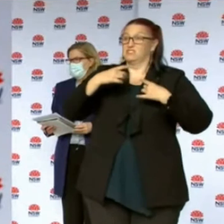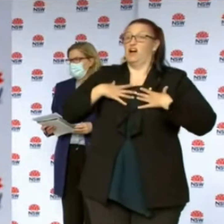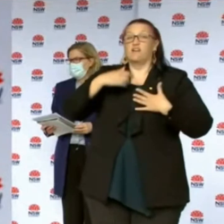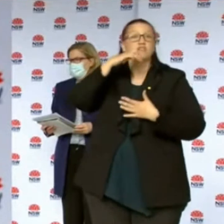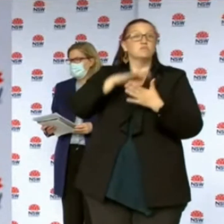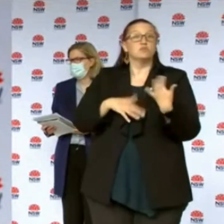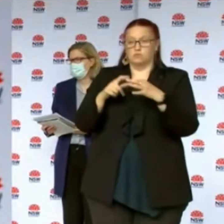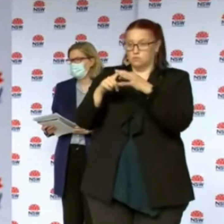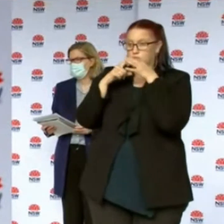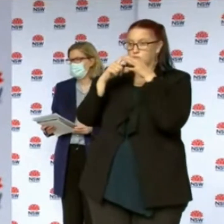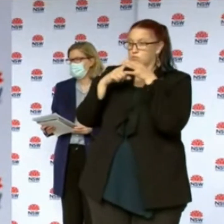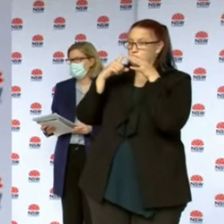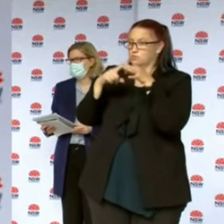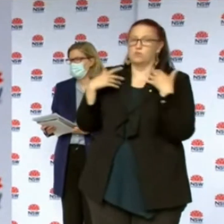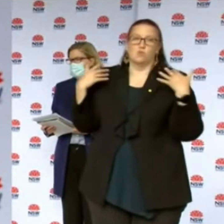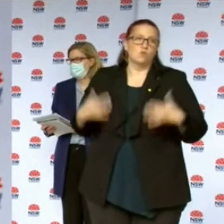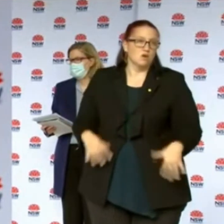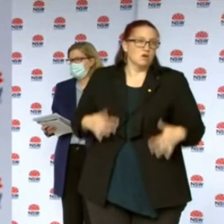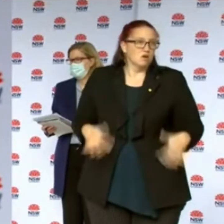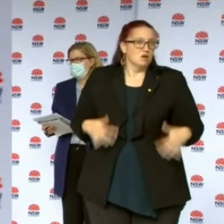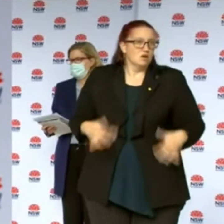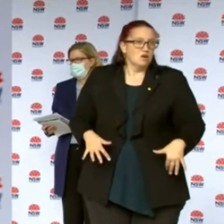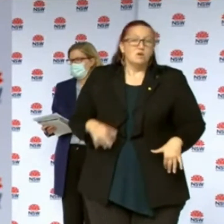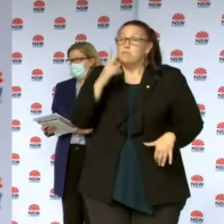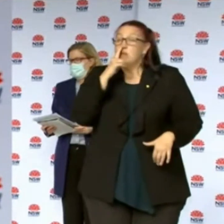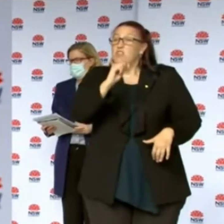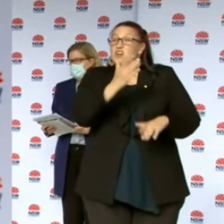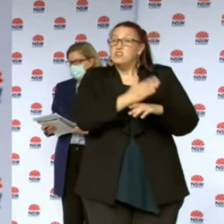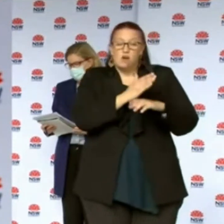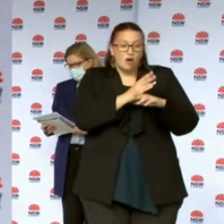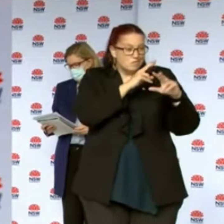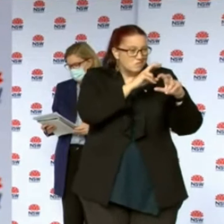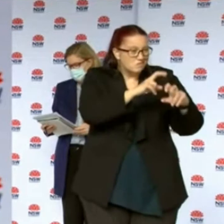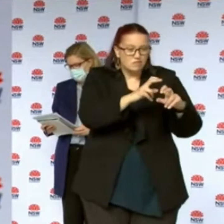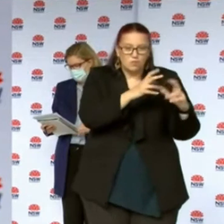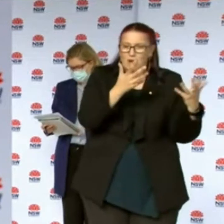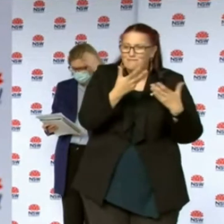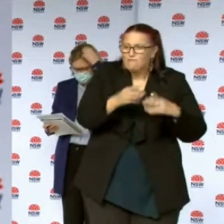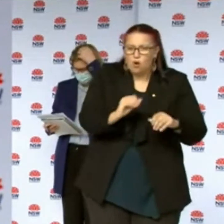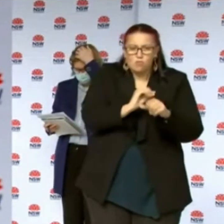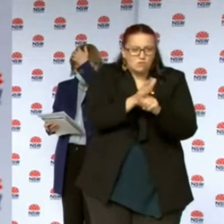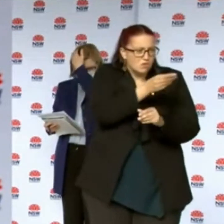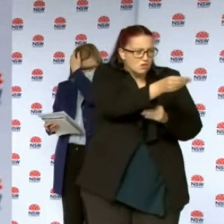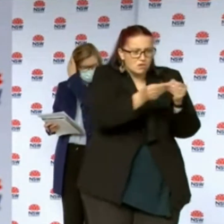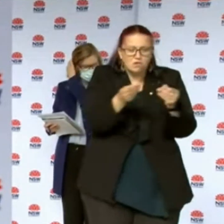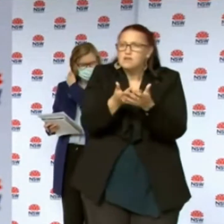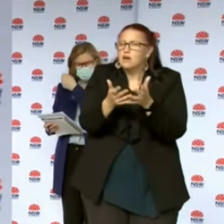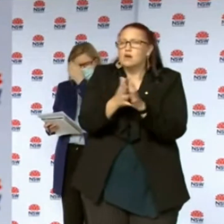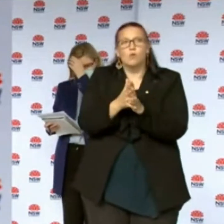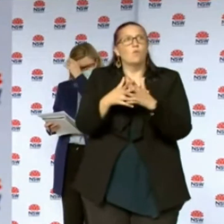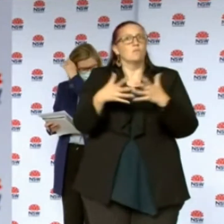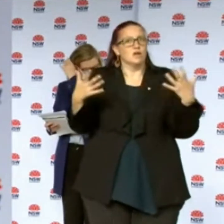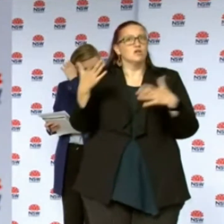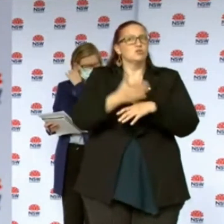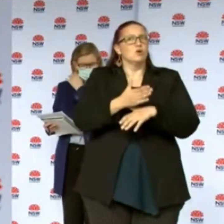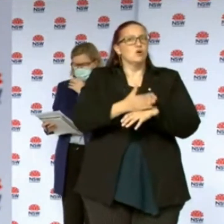appreciating the wonderful work that our health contact tracers do. So I do want to stress that my level of concern is